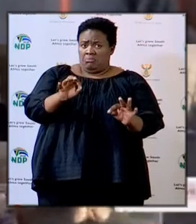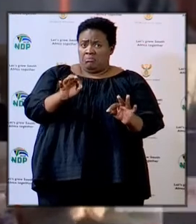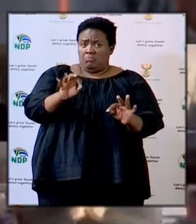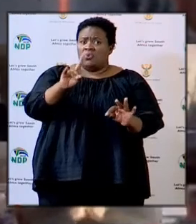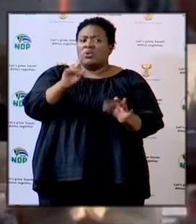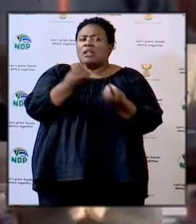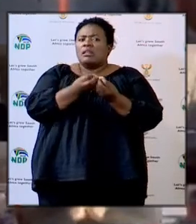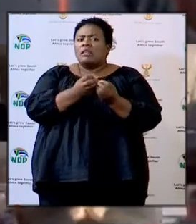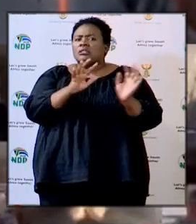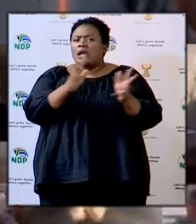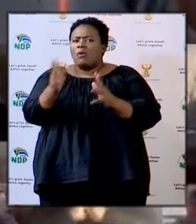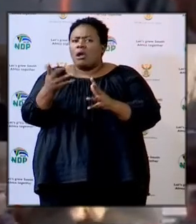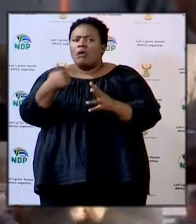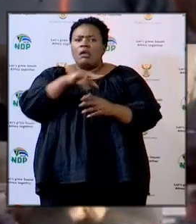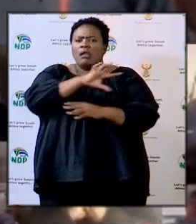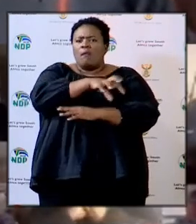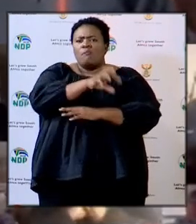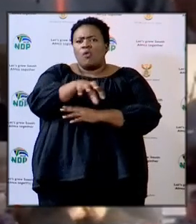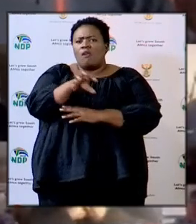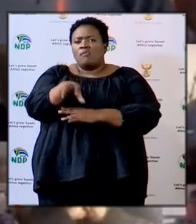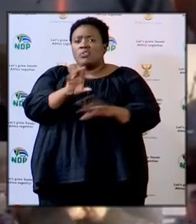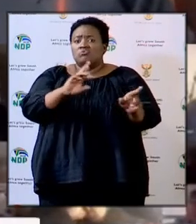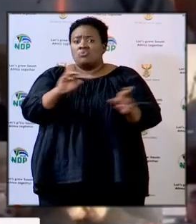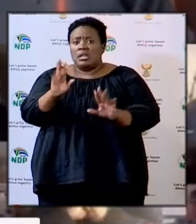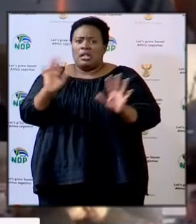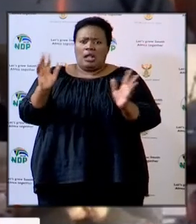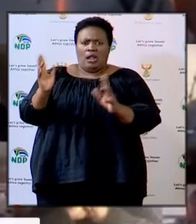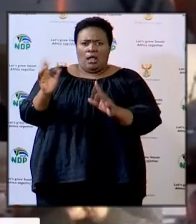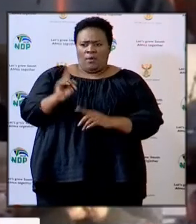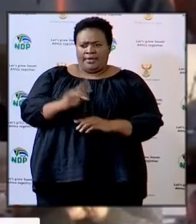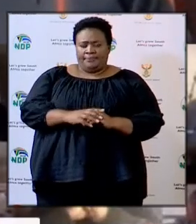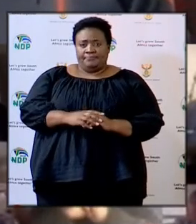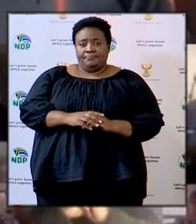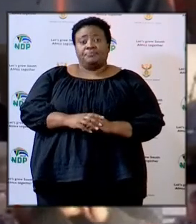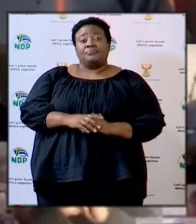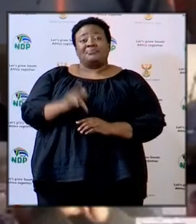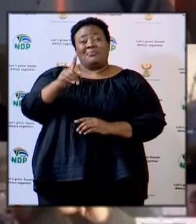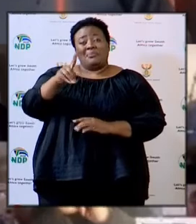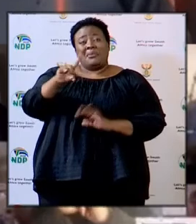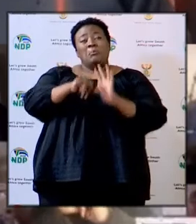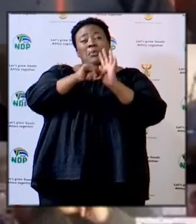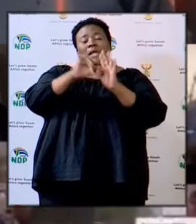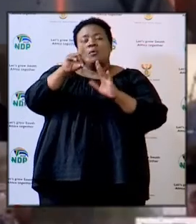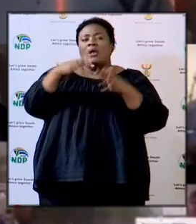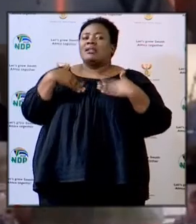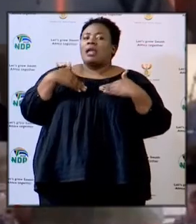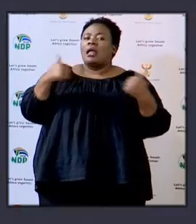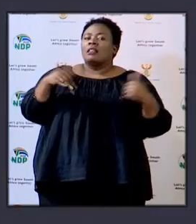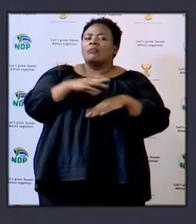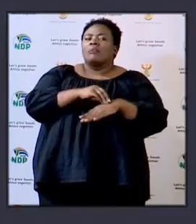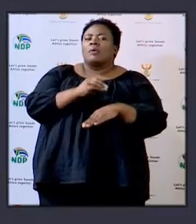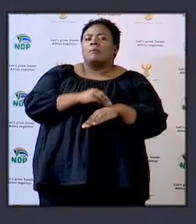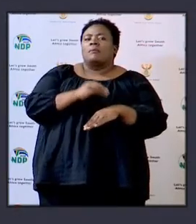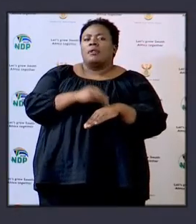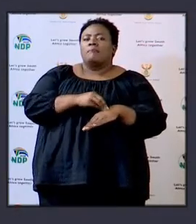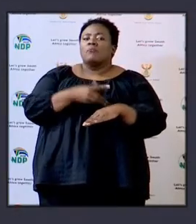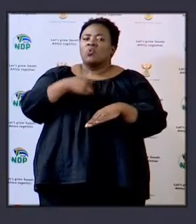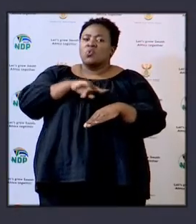in particular in our province because this is mainly a health problem we've started